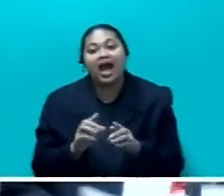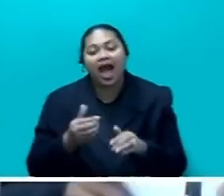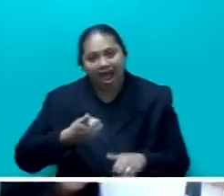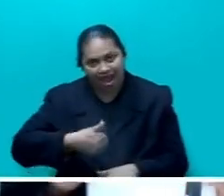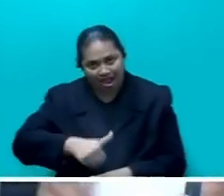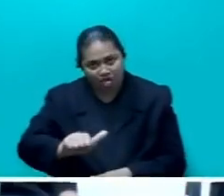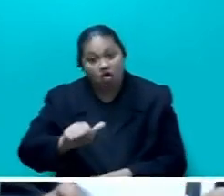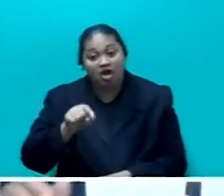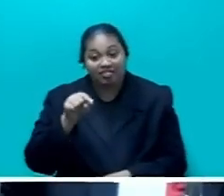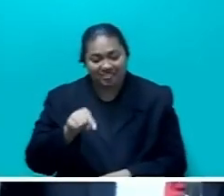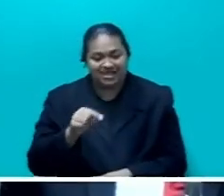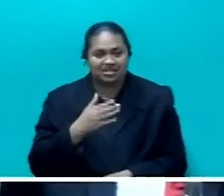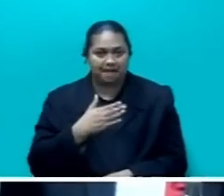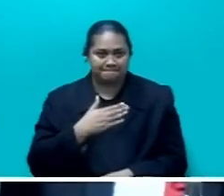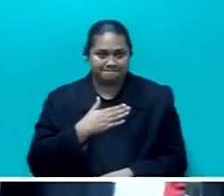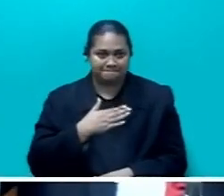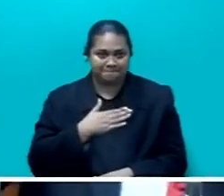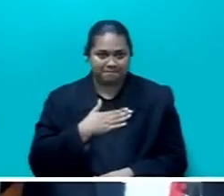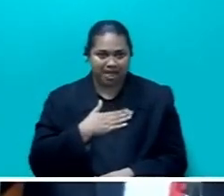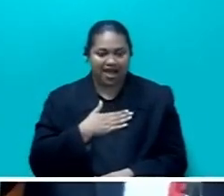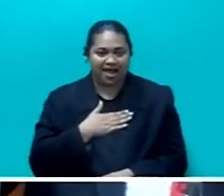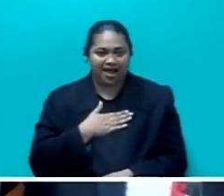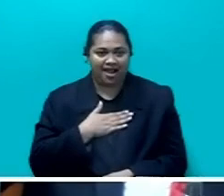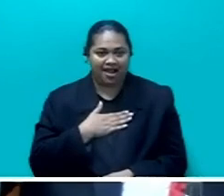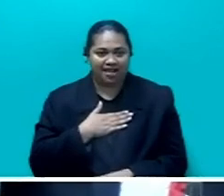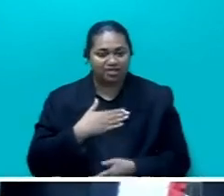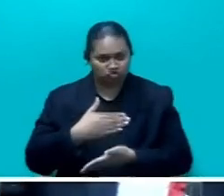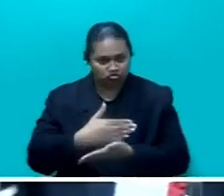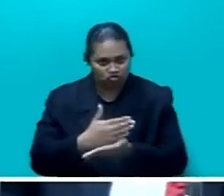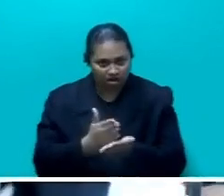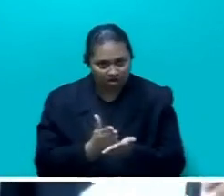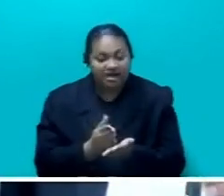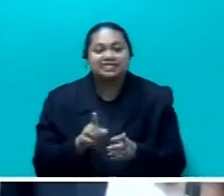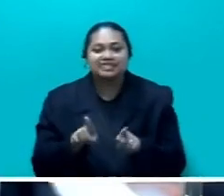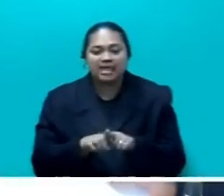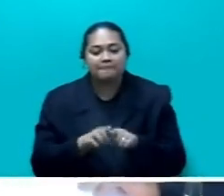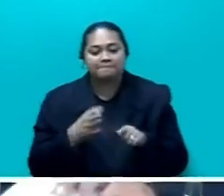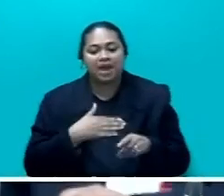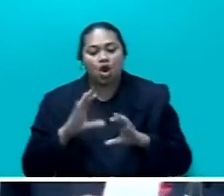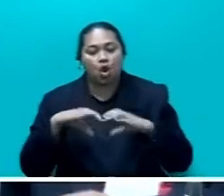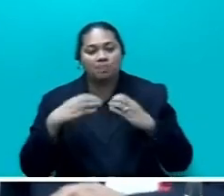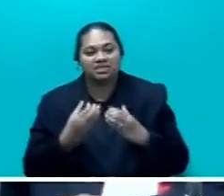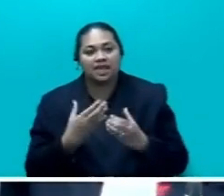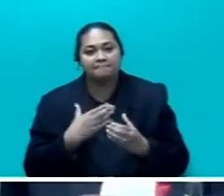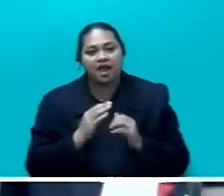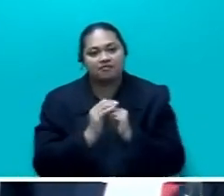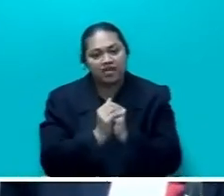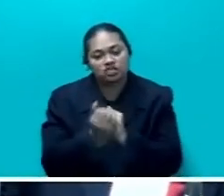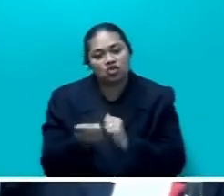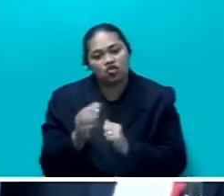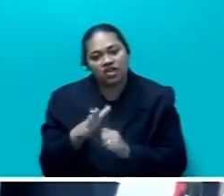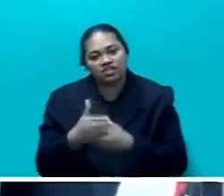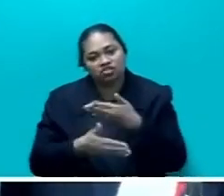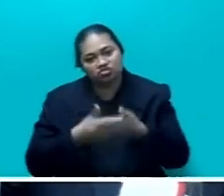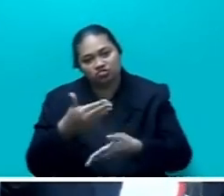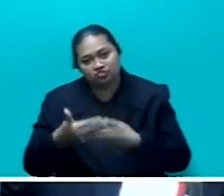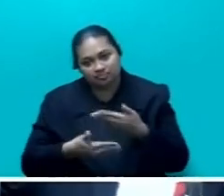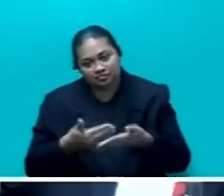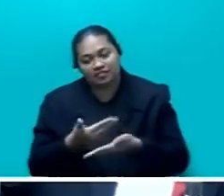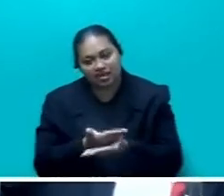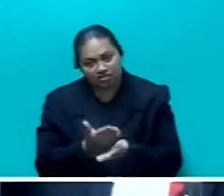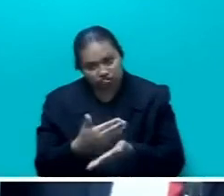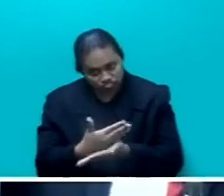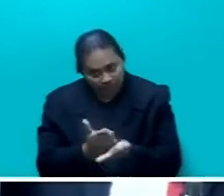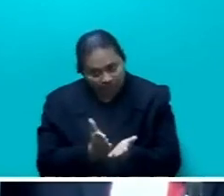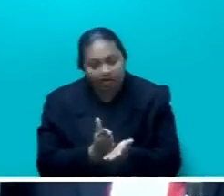Honorable Speaker, that is my contribution to that. And I thank the committee and all my colleagues that have spoken on this matter, particularly on the Department of Immigration